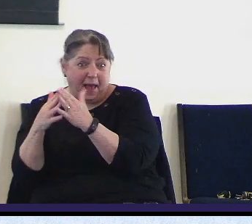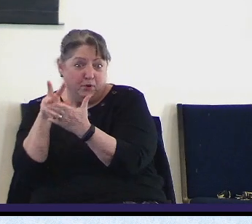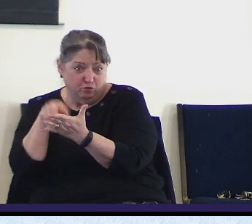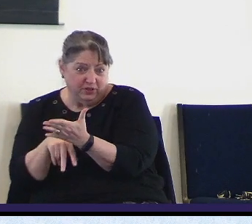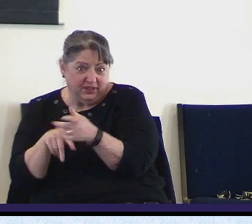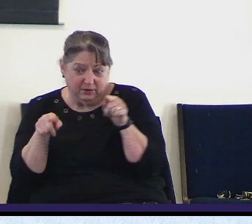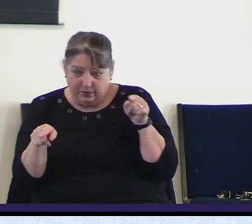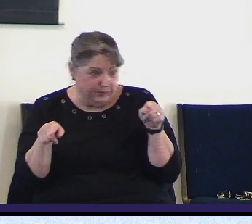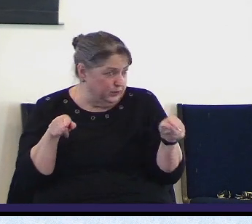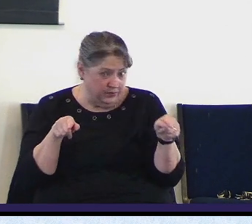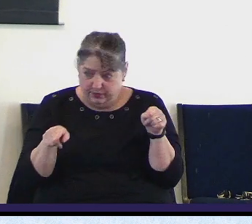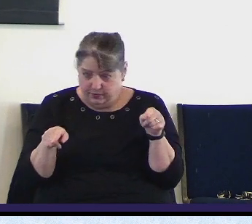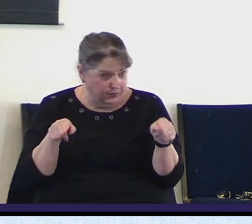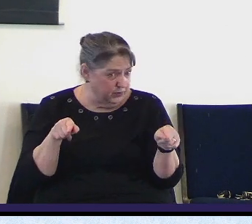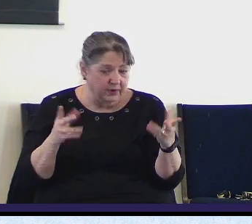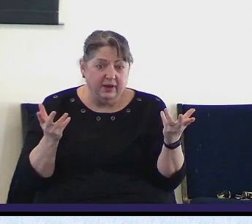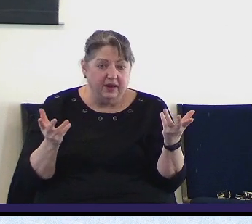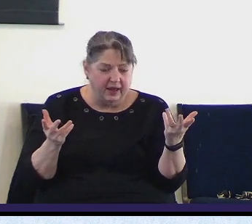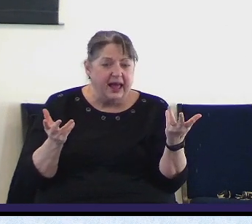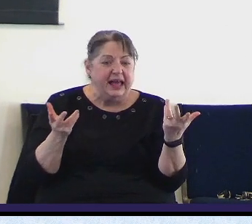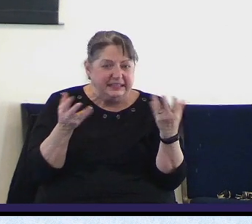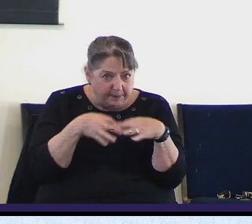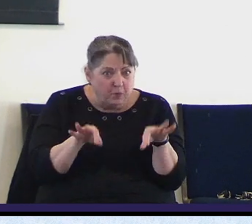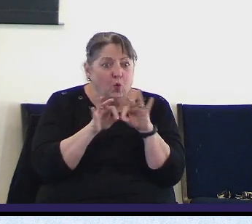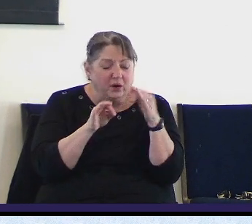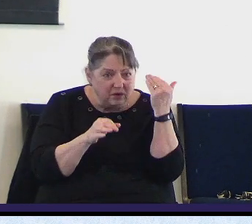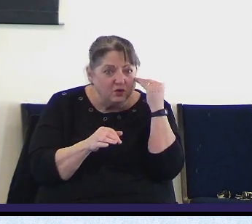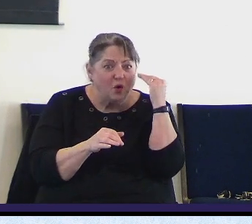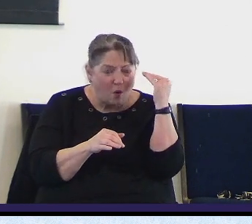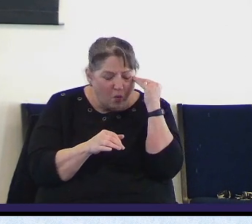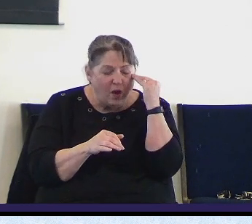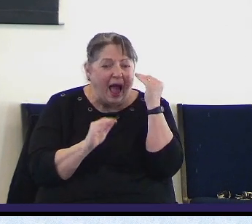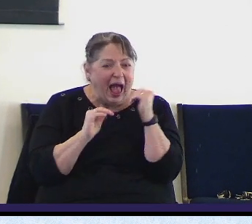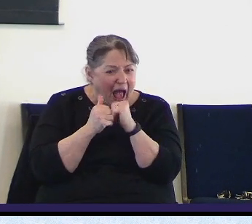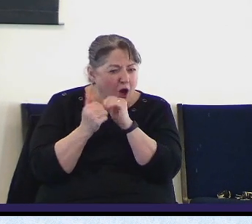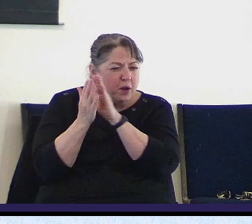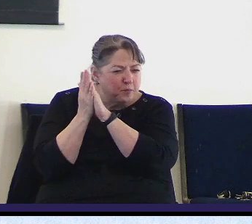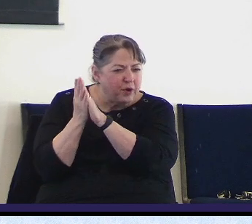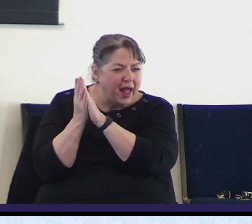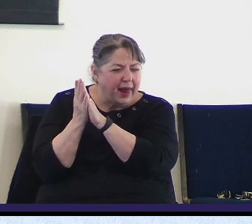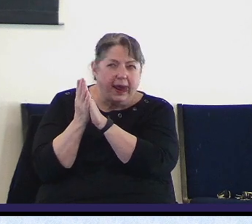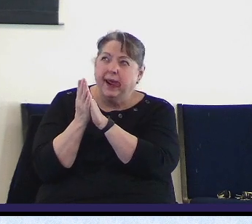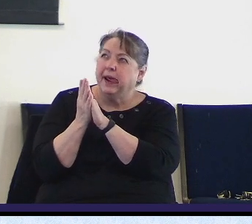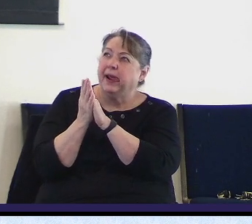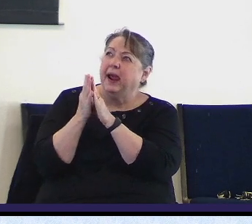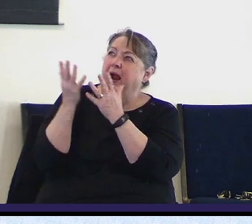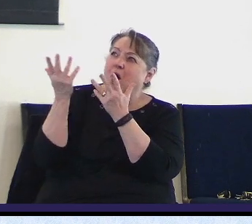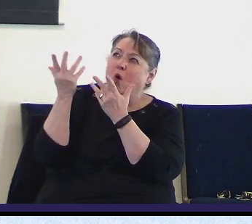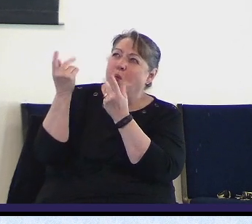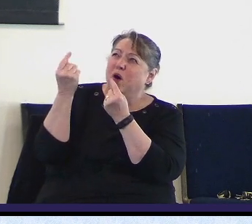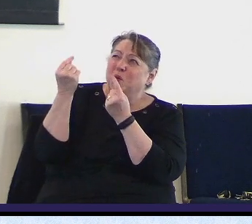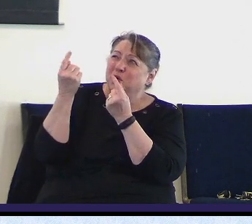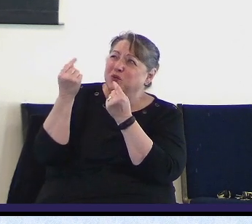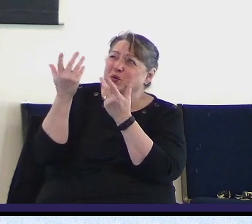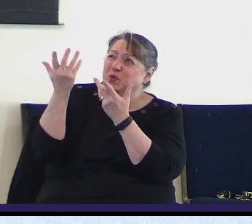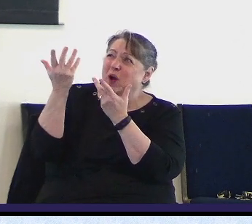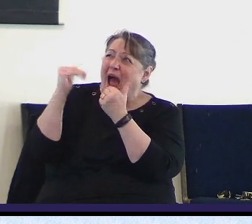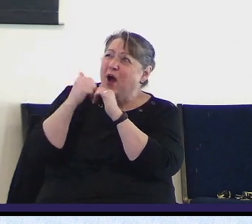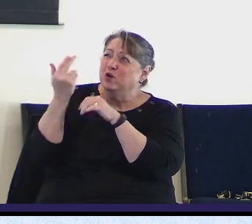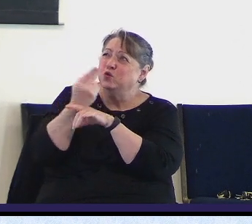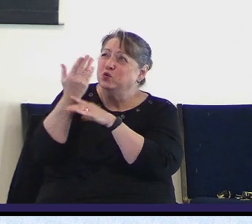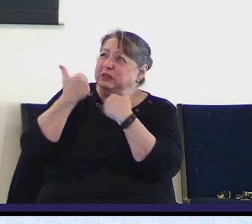pray and not only know how to pray but that we also know how to pursue God regarding what we're to do in these days.